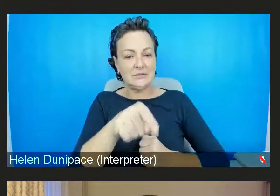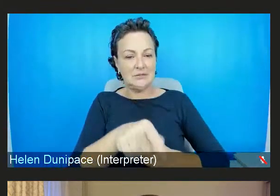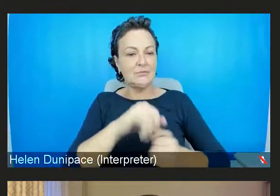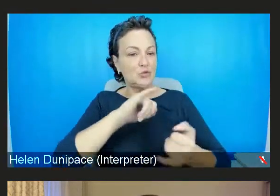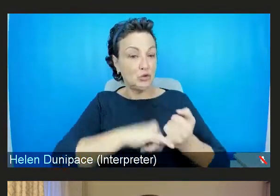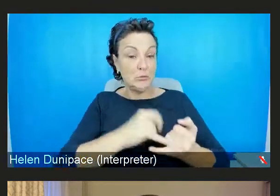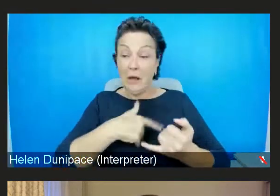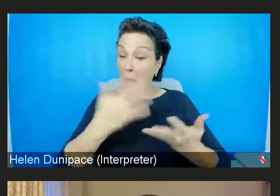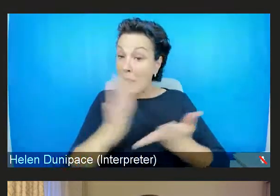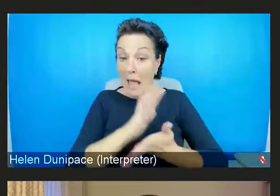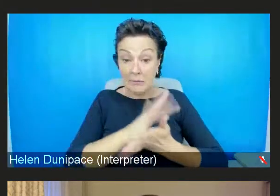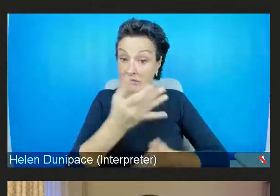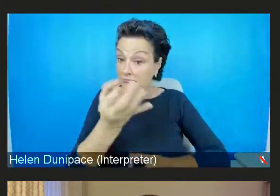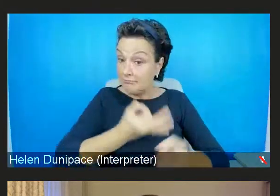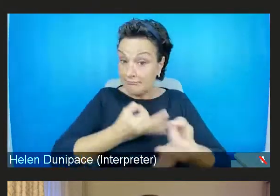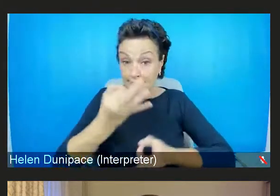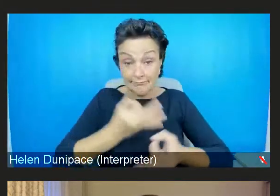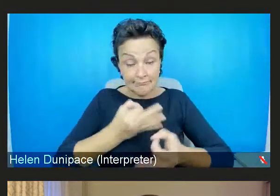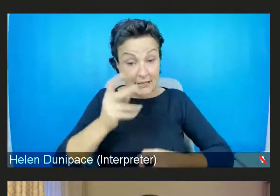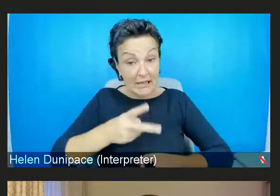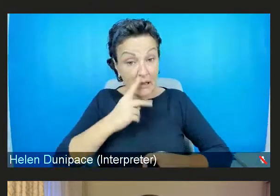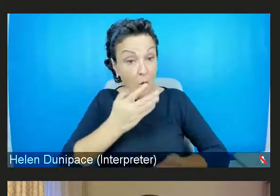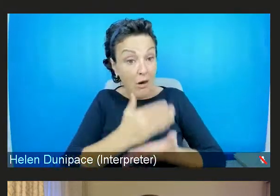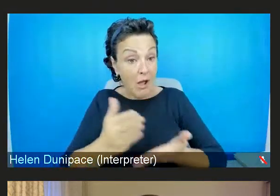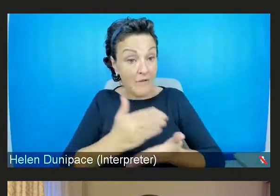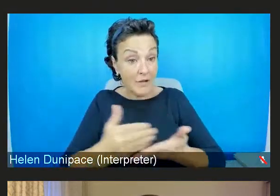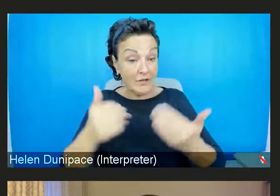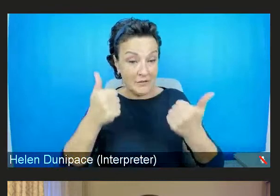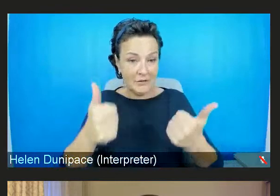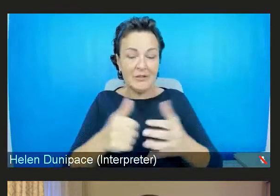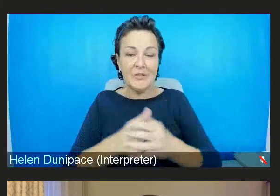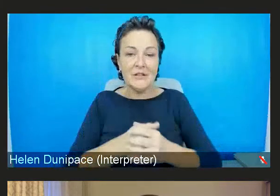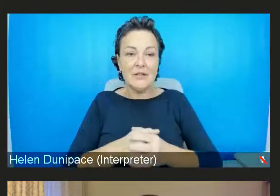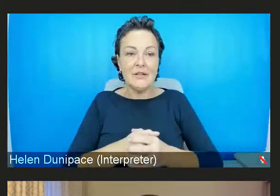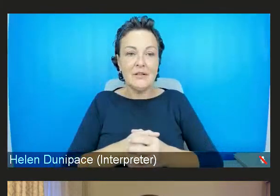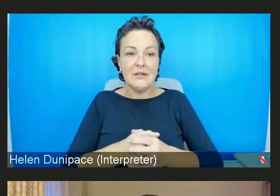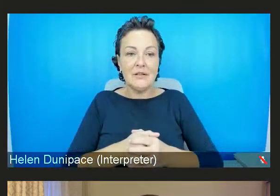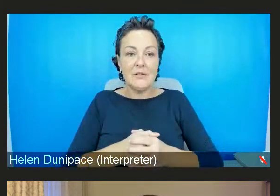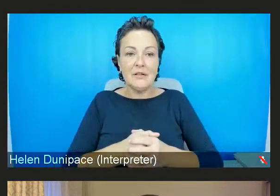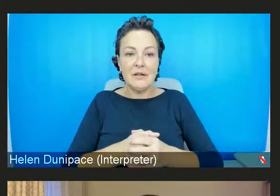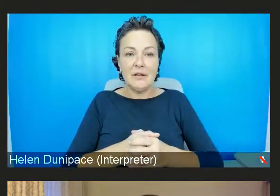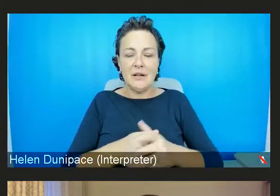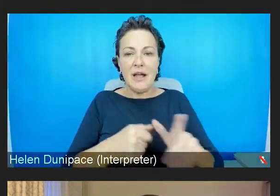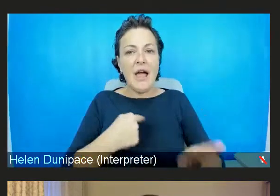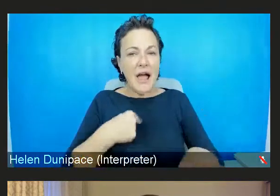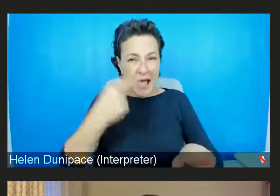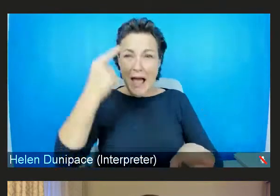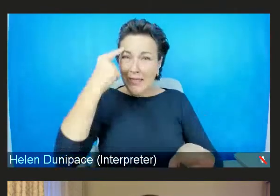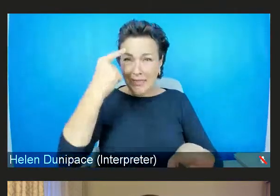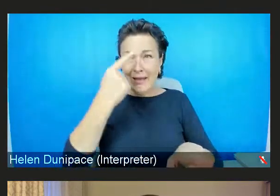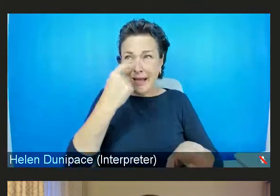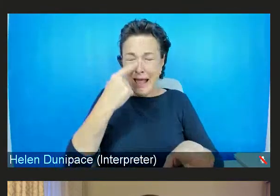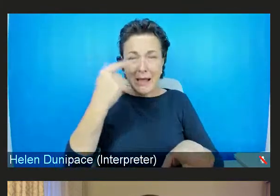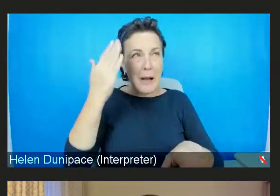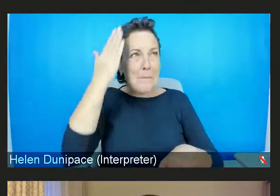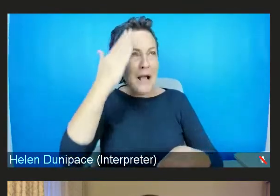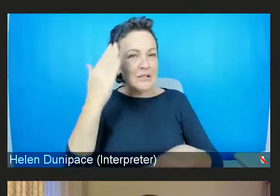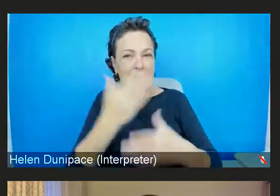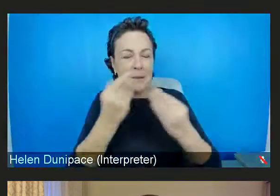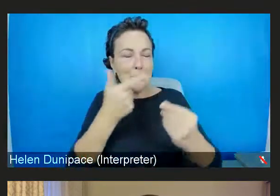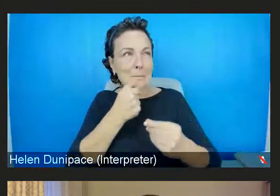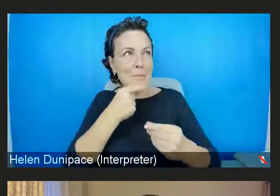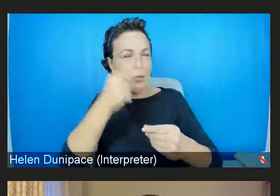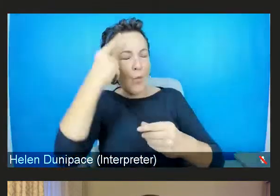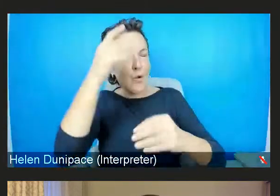on any of those points. Yeah, and I can imagine that people listening to it will be things that they want to dig deeper into in those three